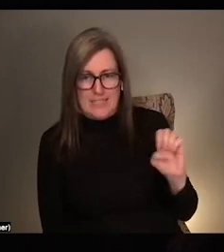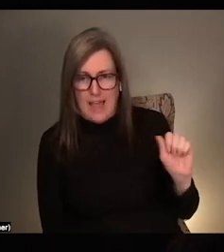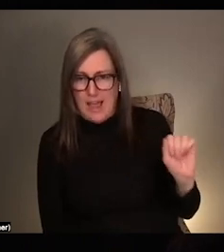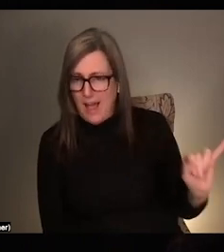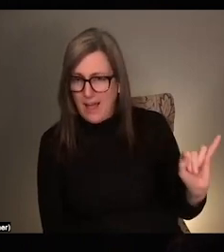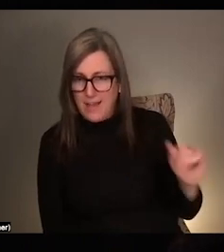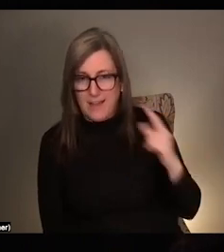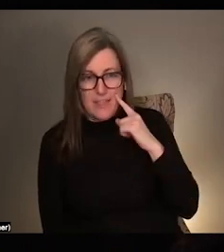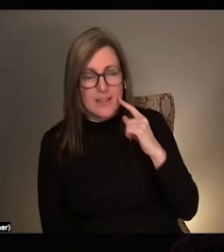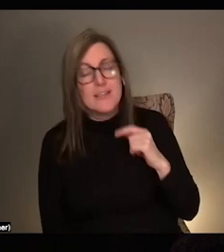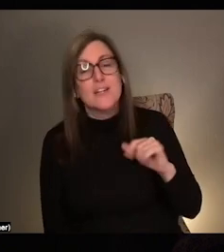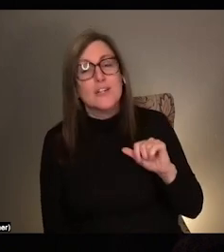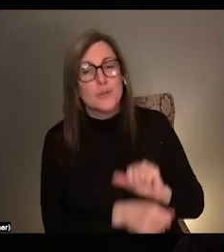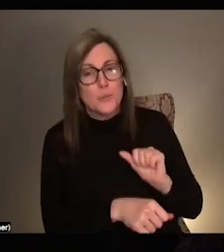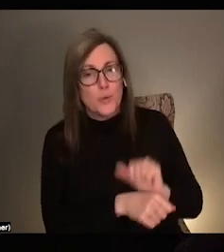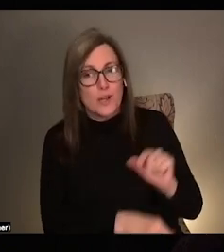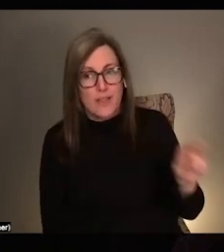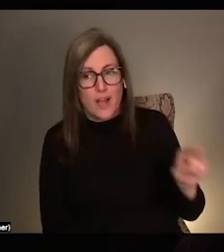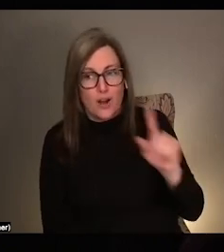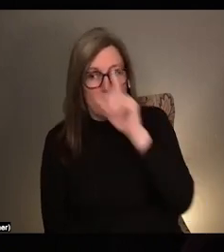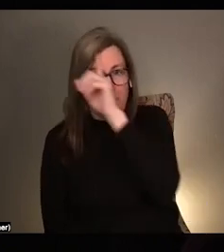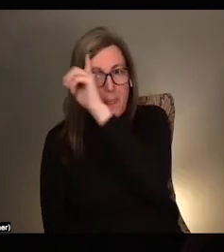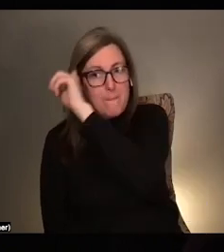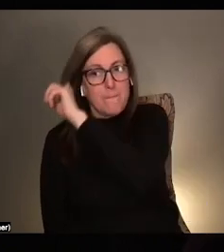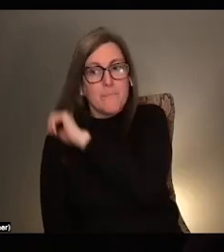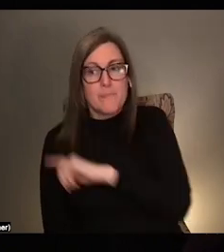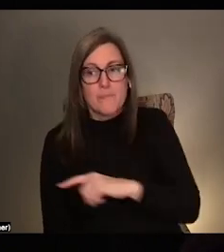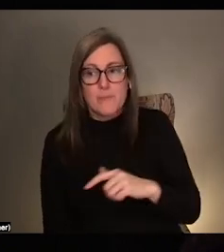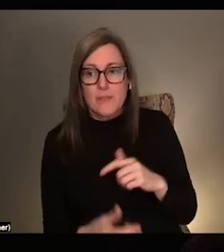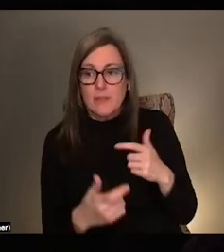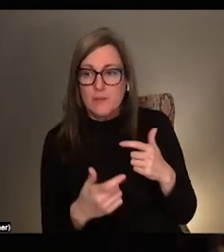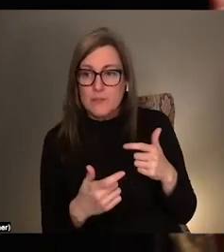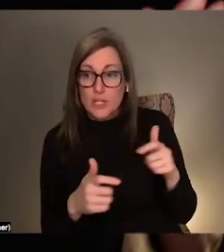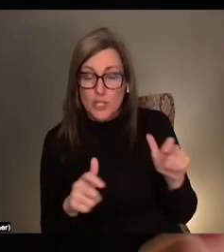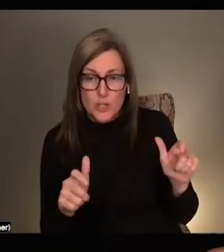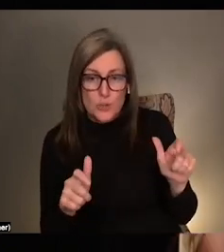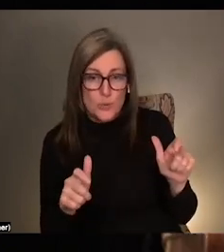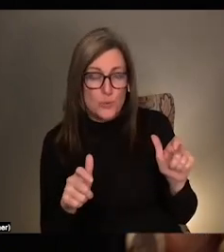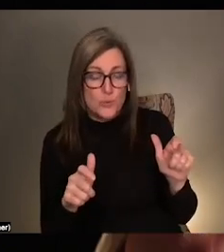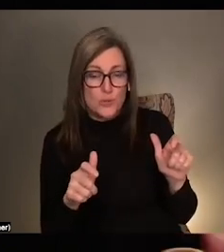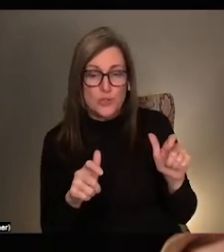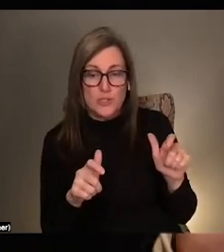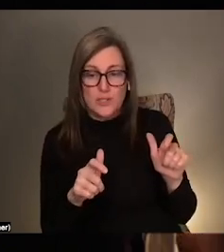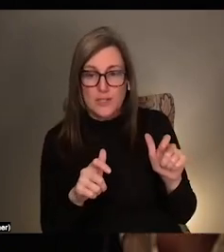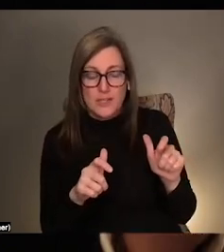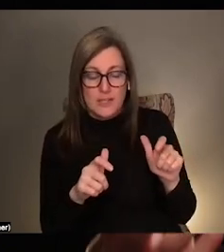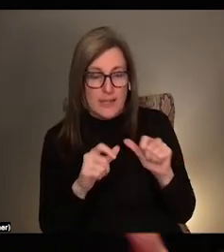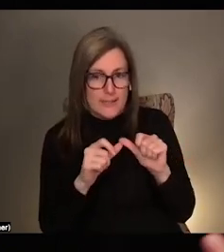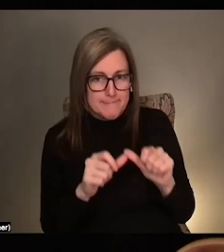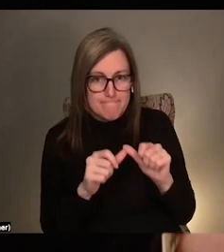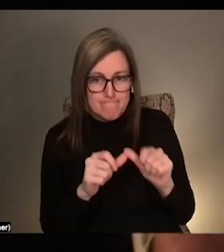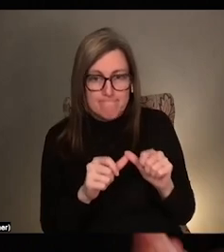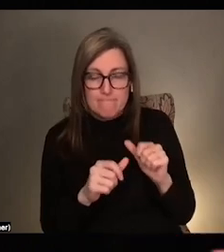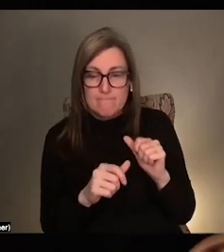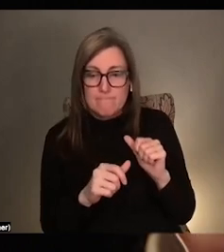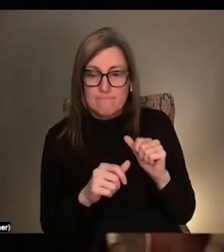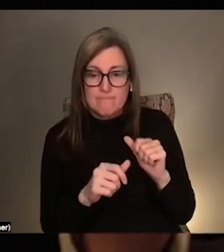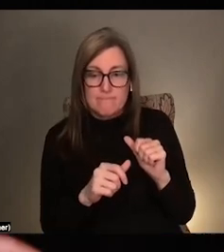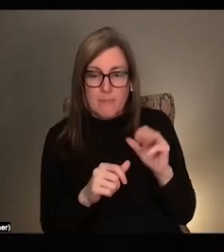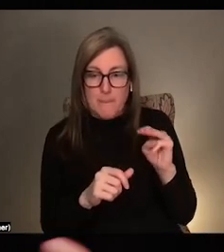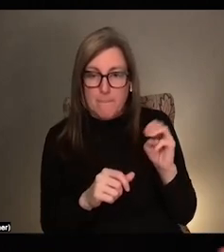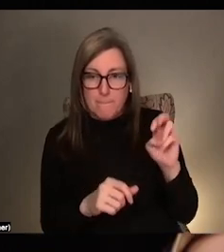taken on like this huge sort of like conservation restoration archival project of, you know, Merce